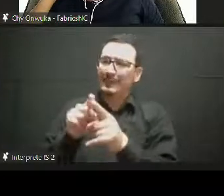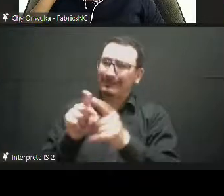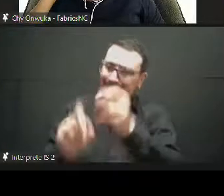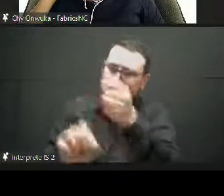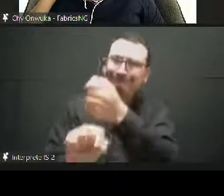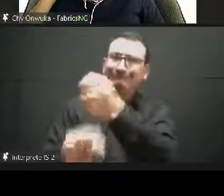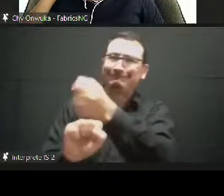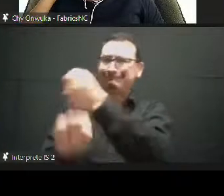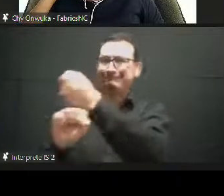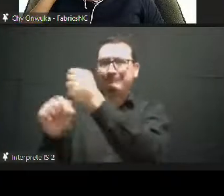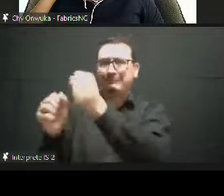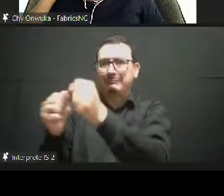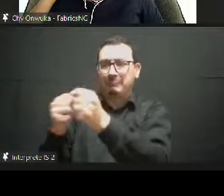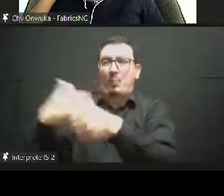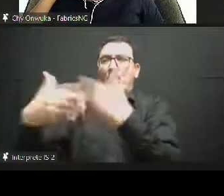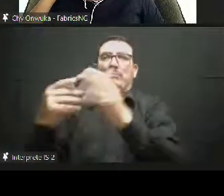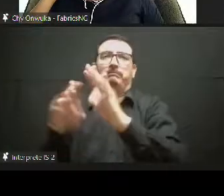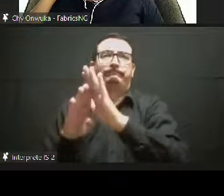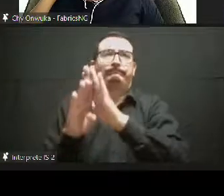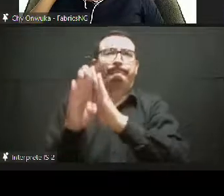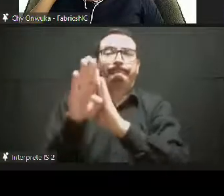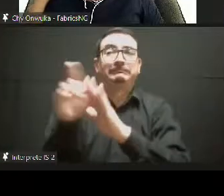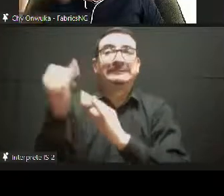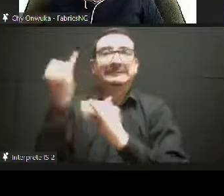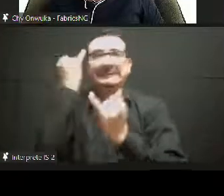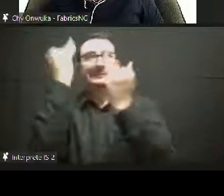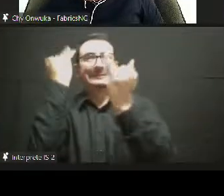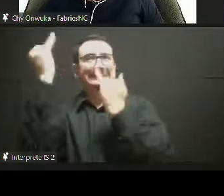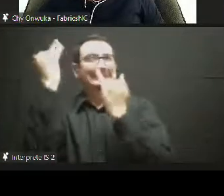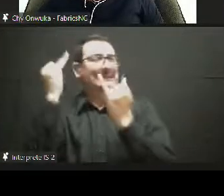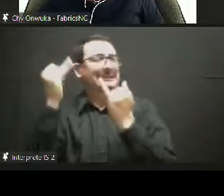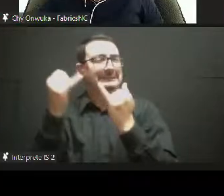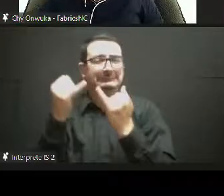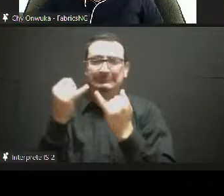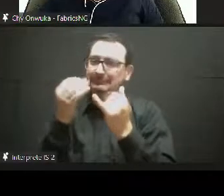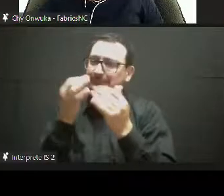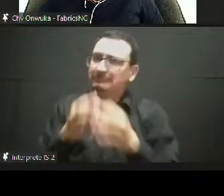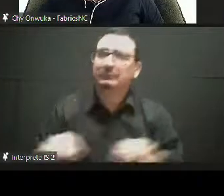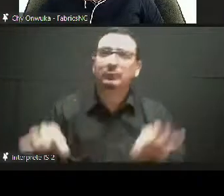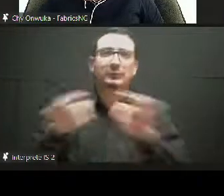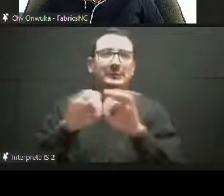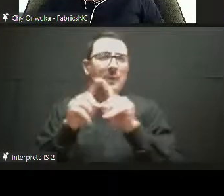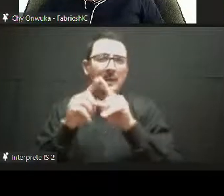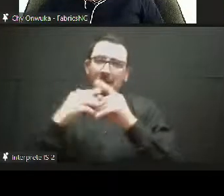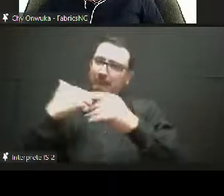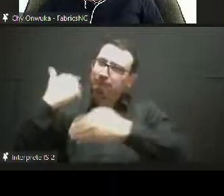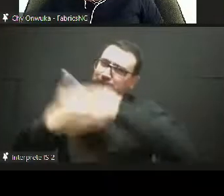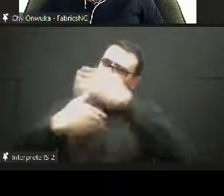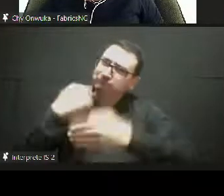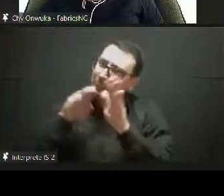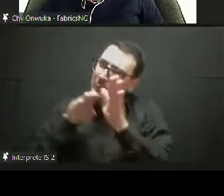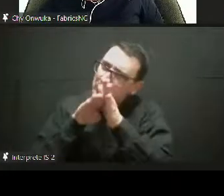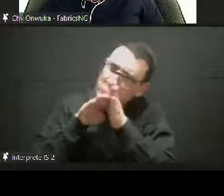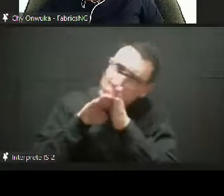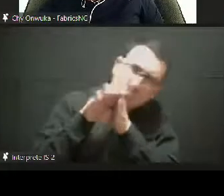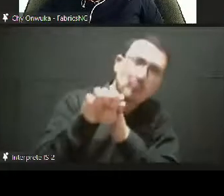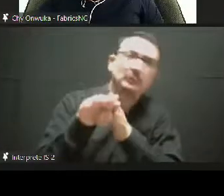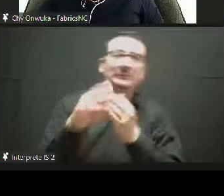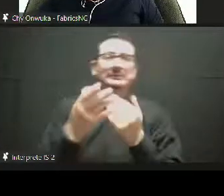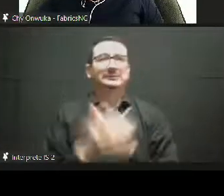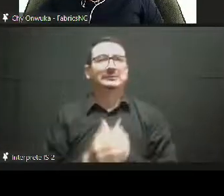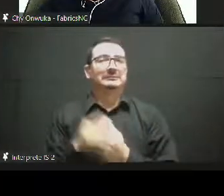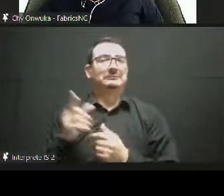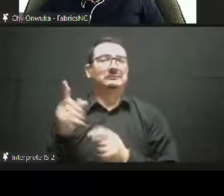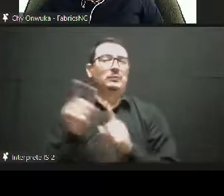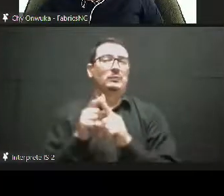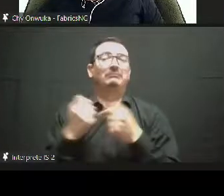entities grow and create more opportunities and create stable value chains that allow our